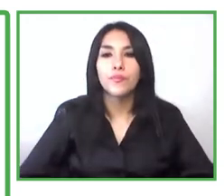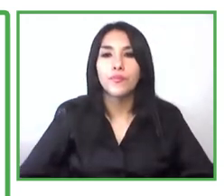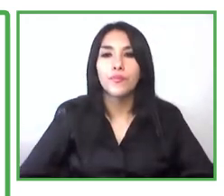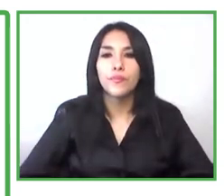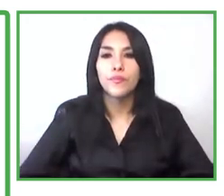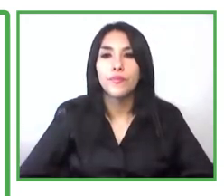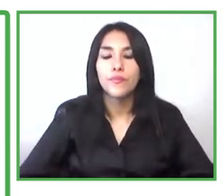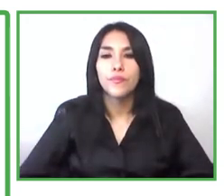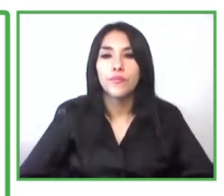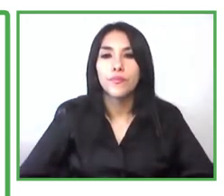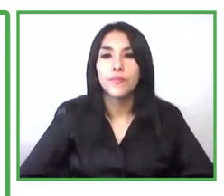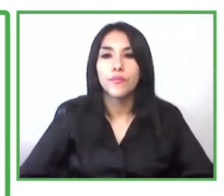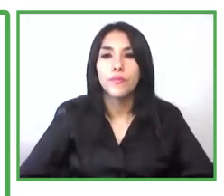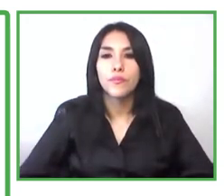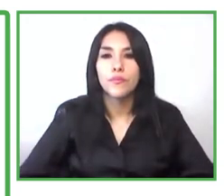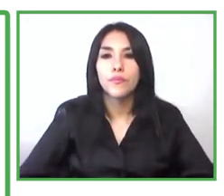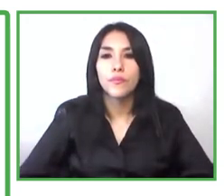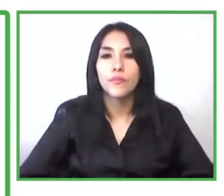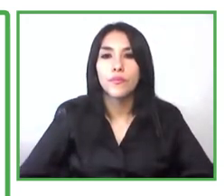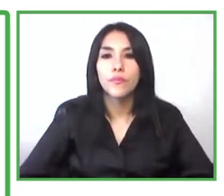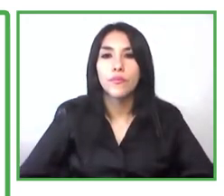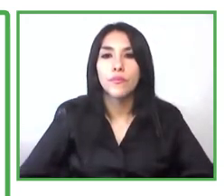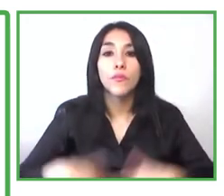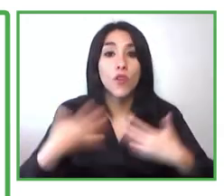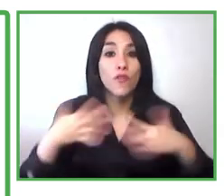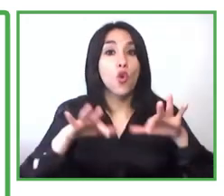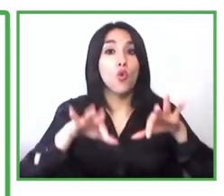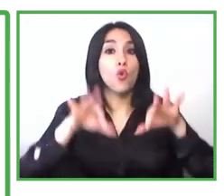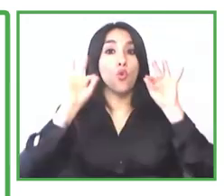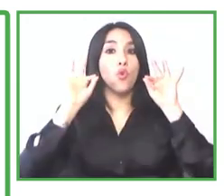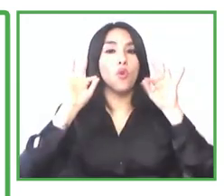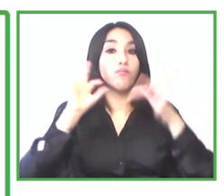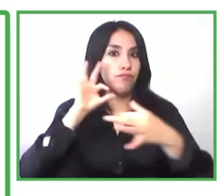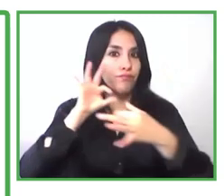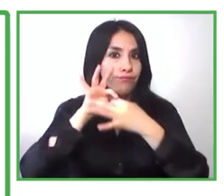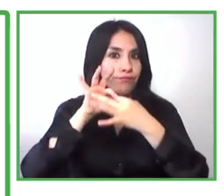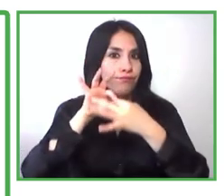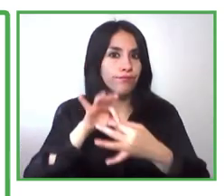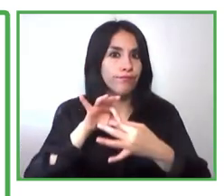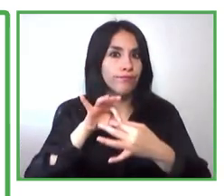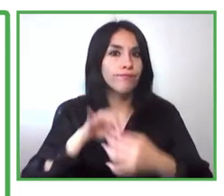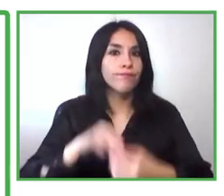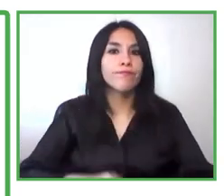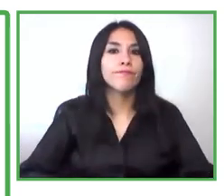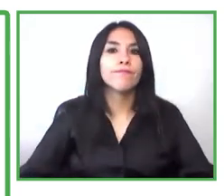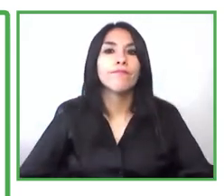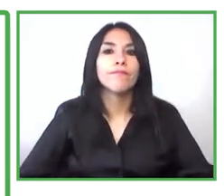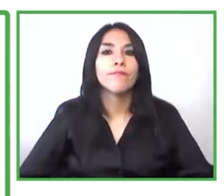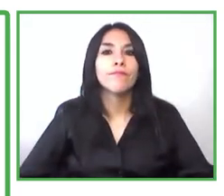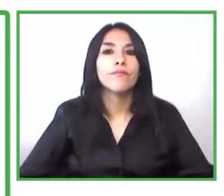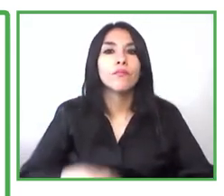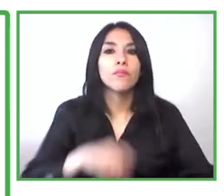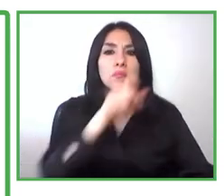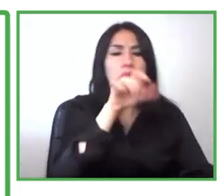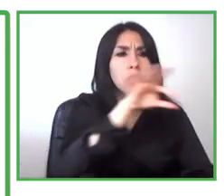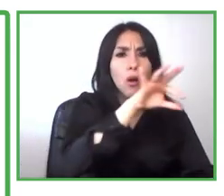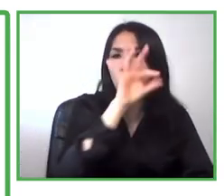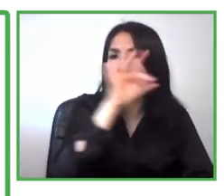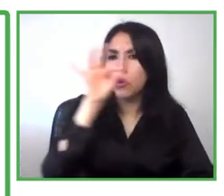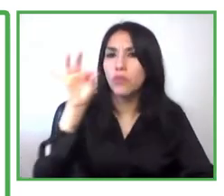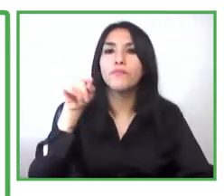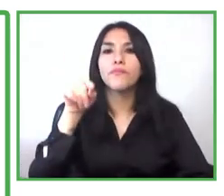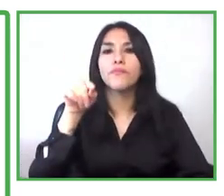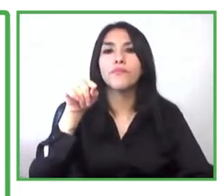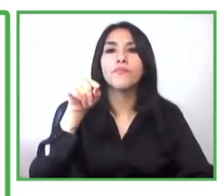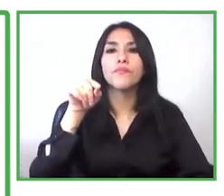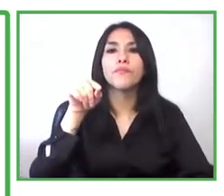with the stakeholders of the bogota state is most important um ventures like and it